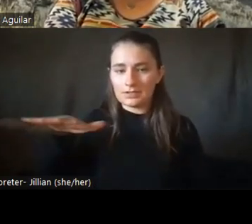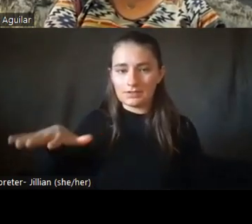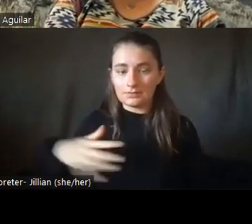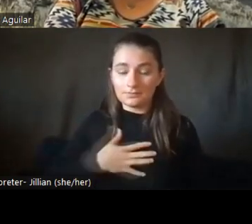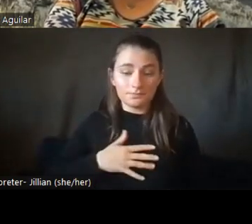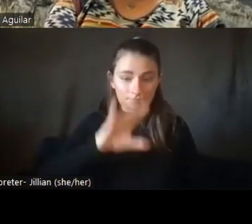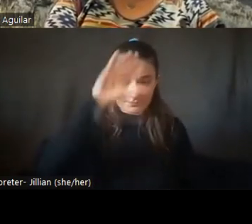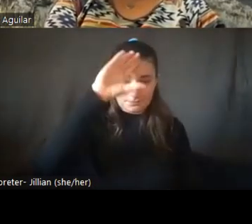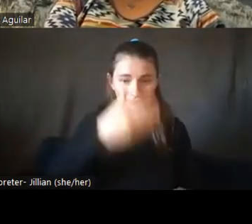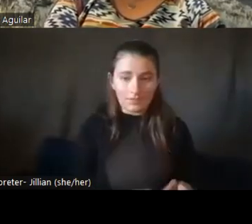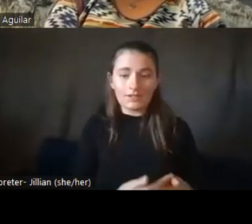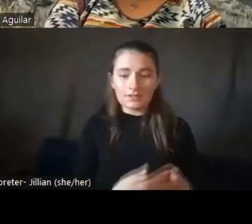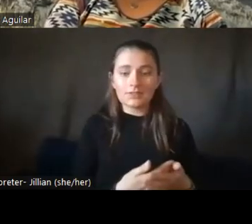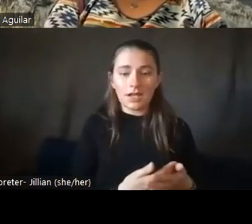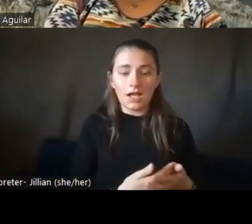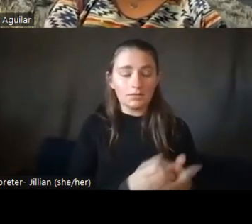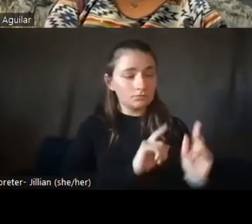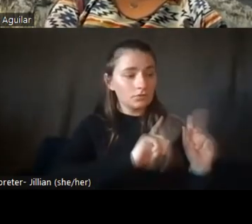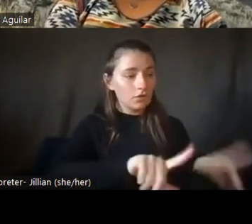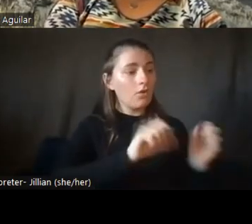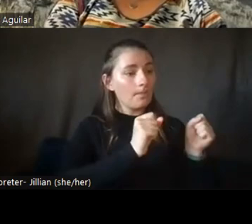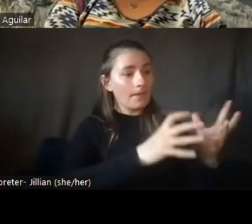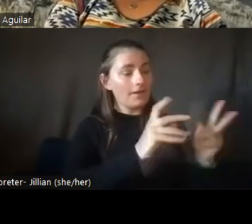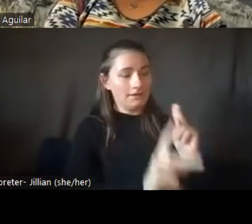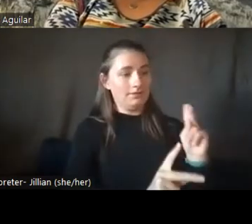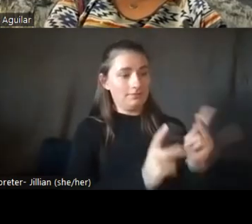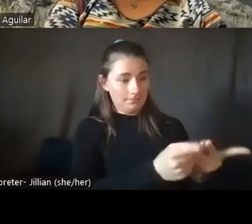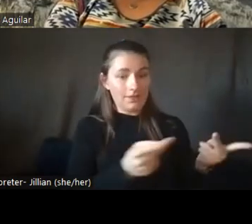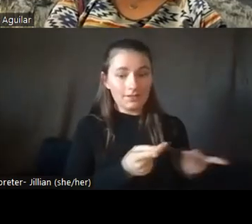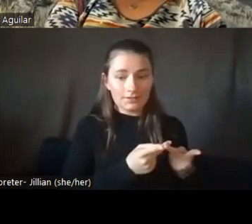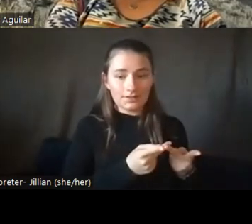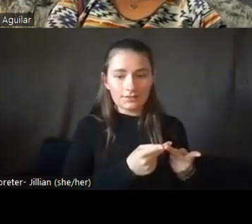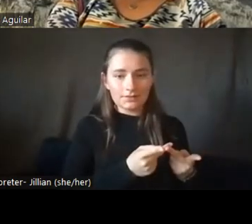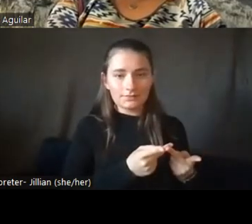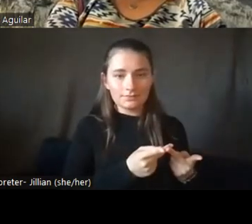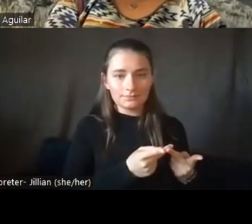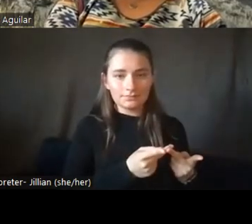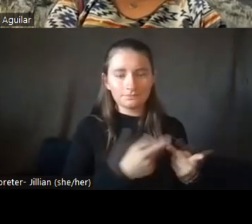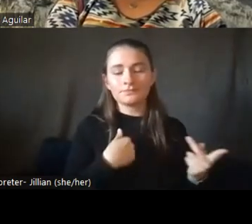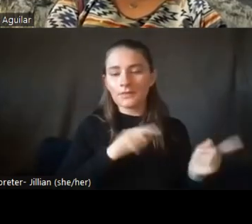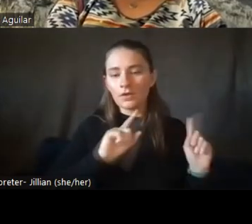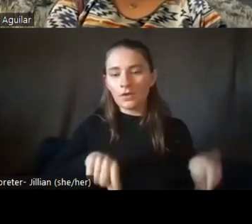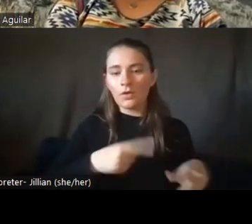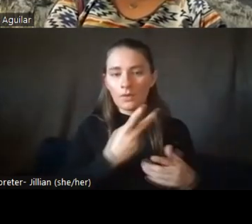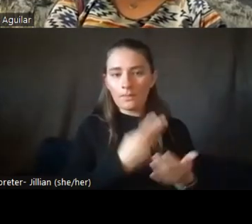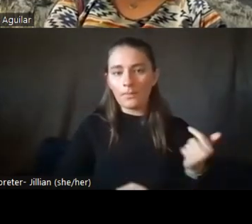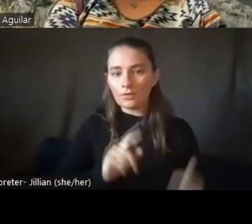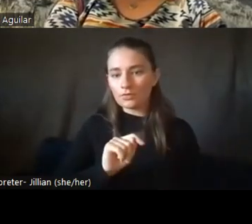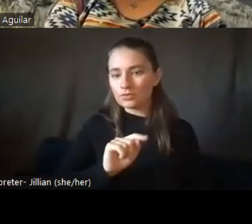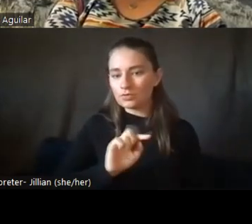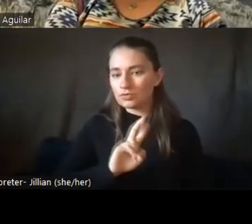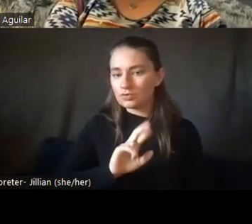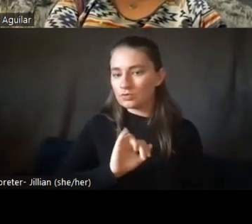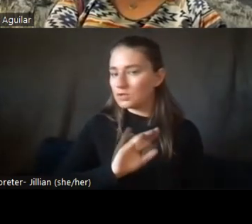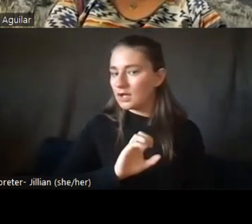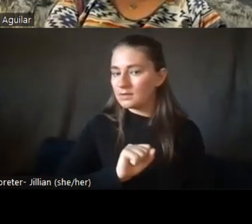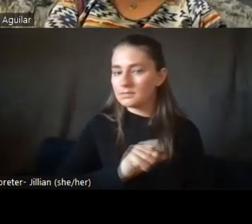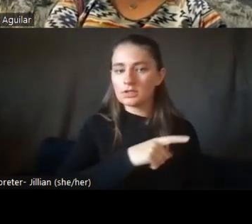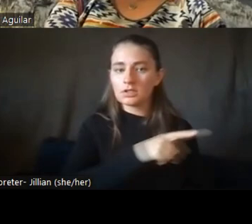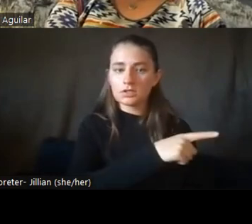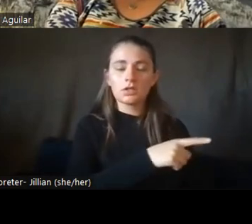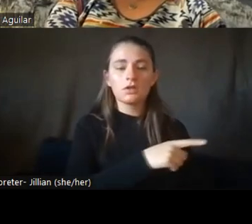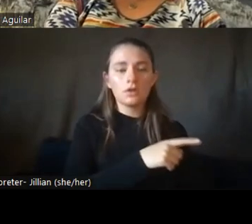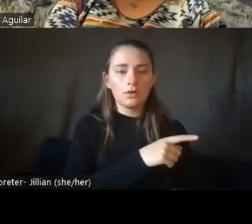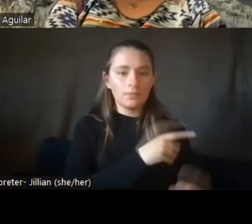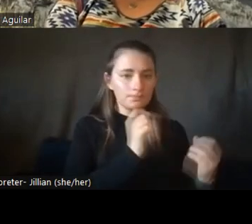to a lot of places that normally it's the first, you know, I've taken him to both of the tribes. And so it's the first time, you know, a lot of spaces